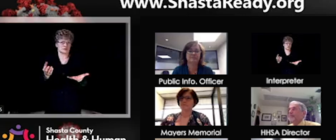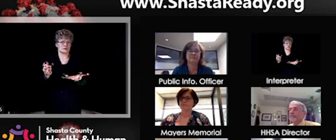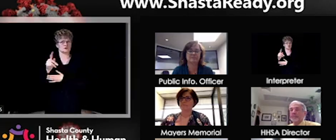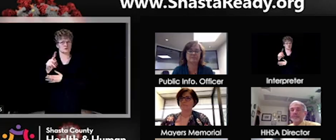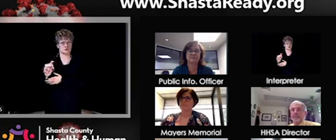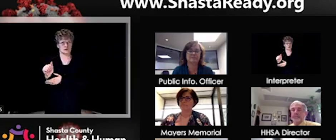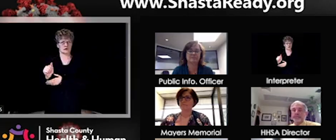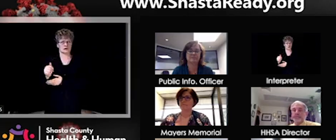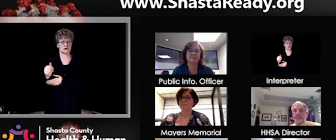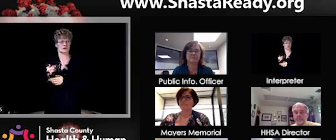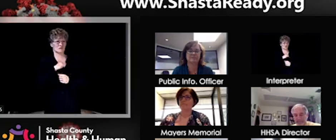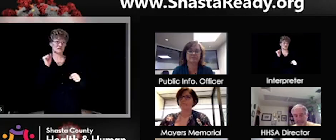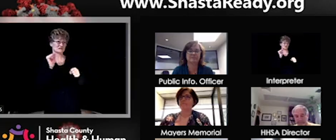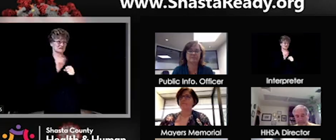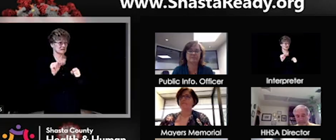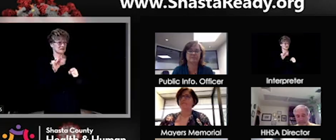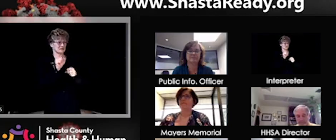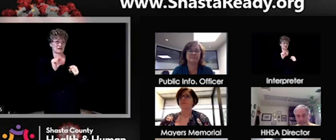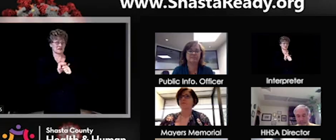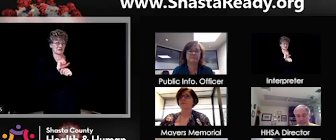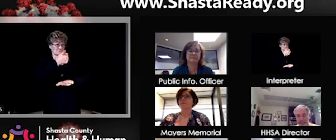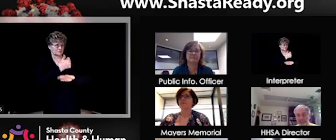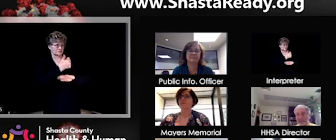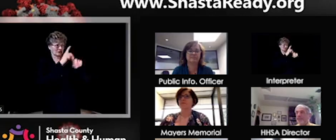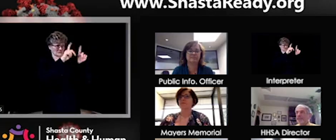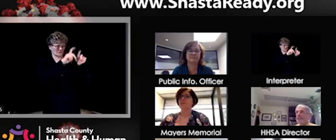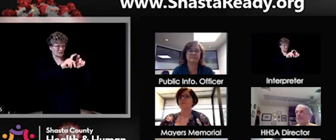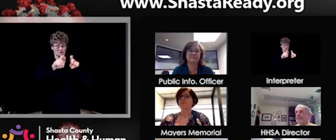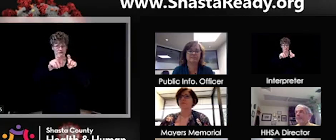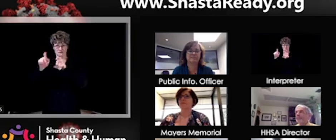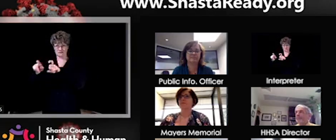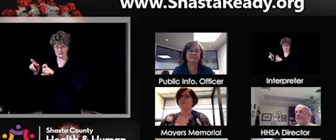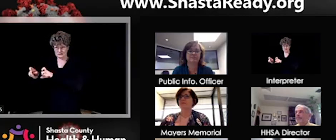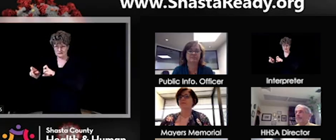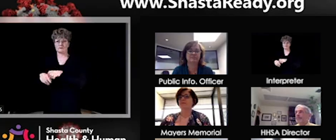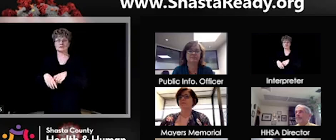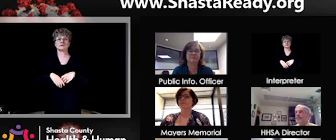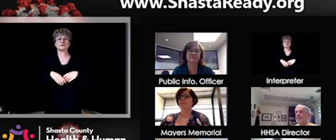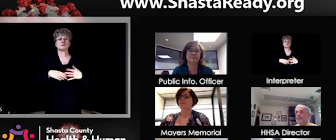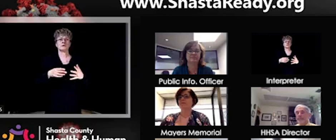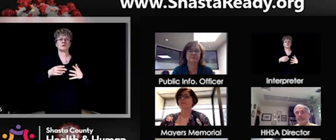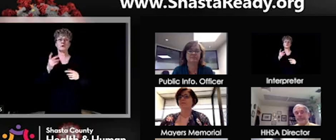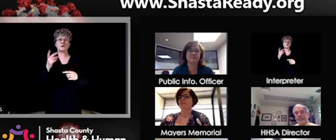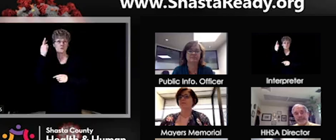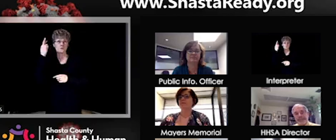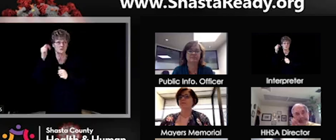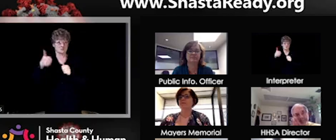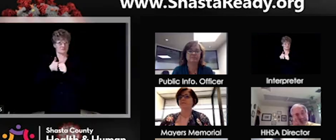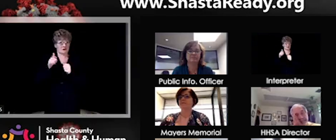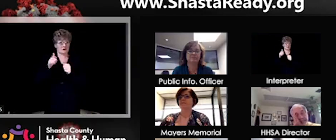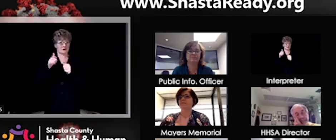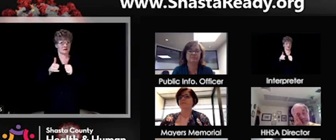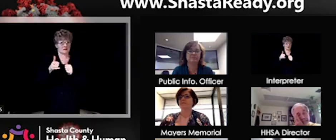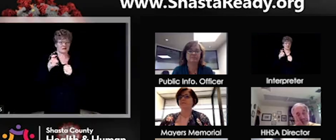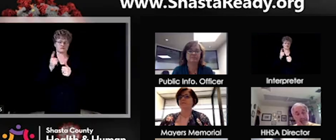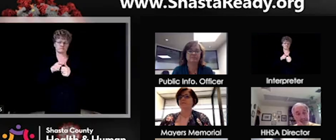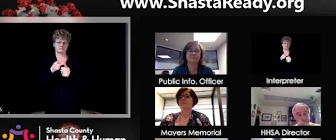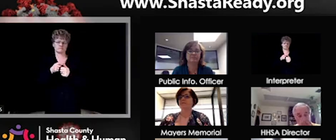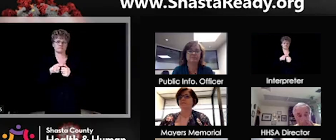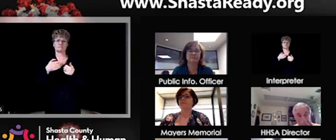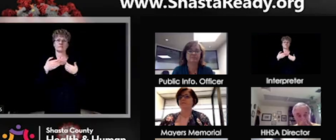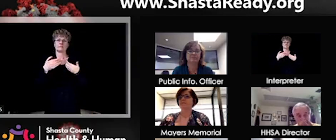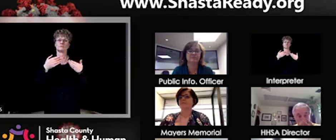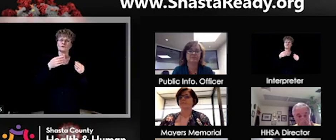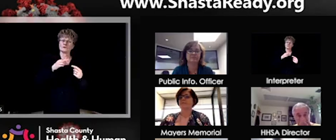get in place is there in part because as we're opening up, we want to make sure that we have not only testing of, um,